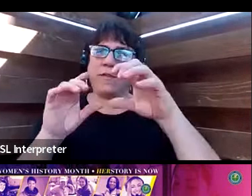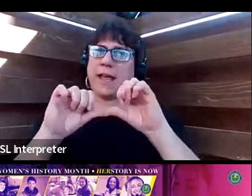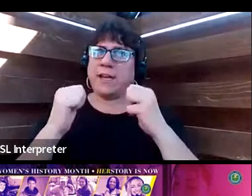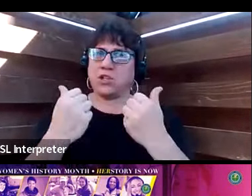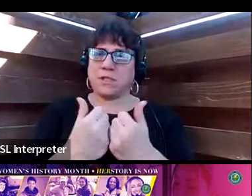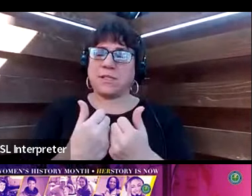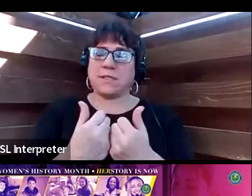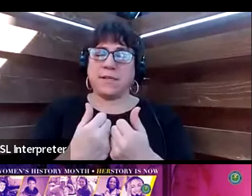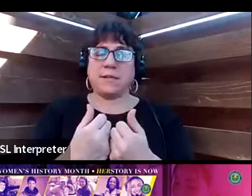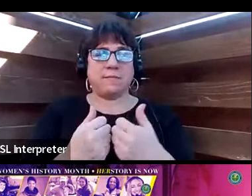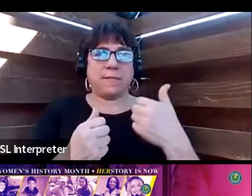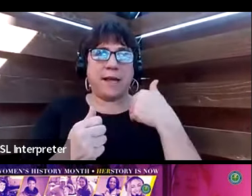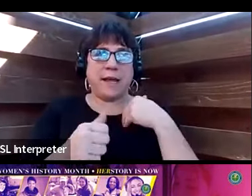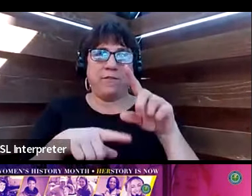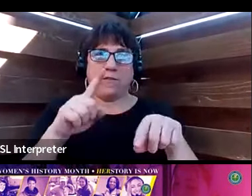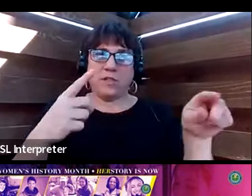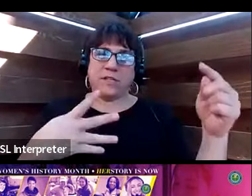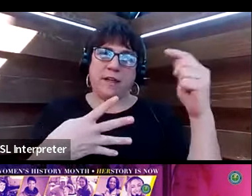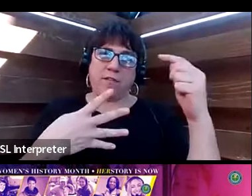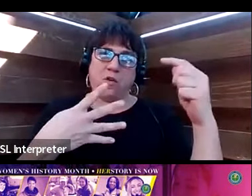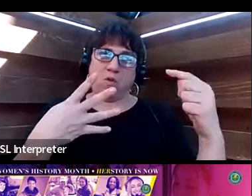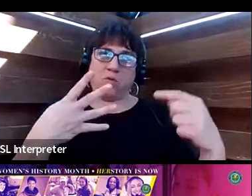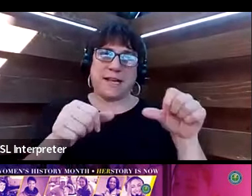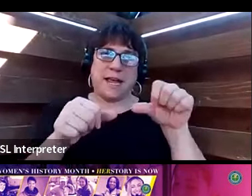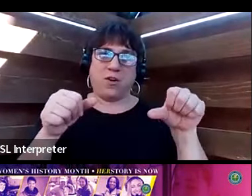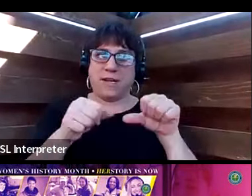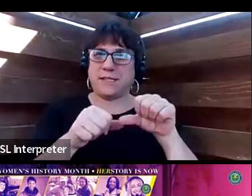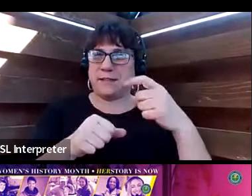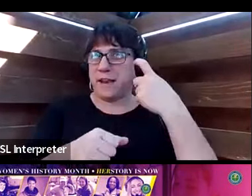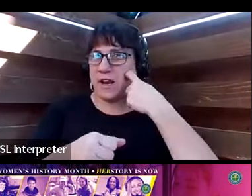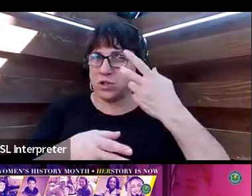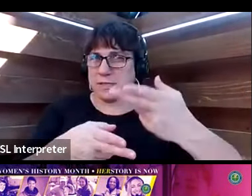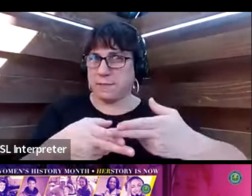that have diversity in those areas that I just mentioned.